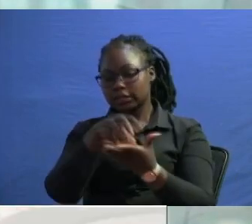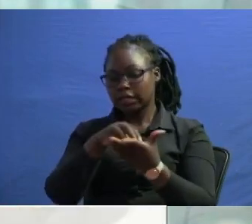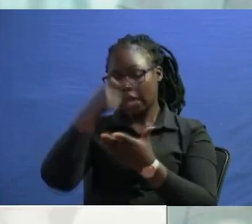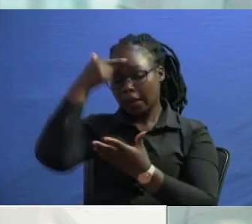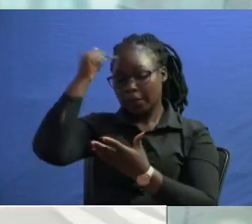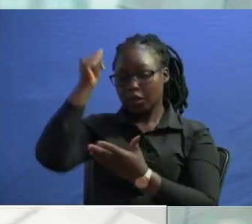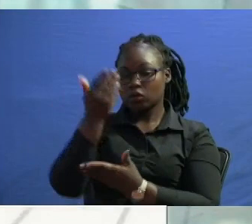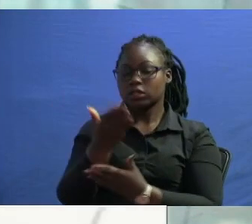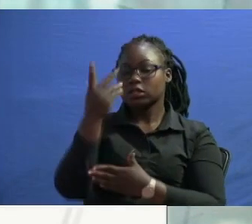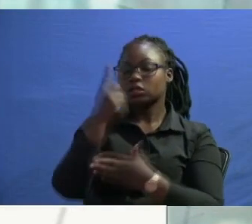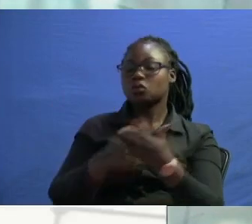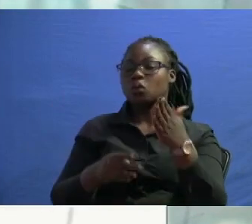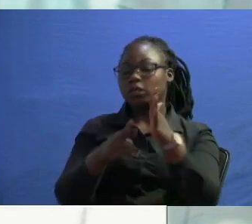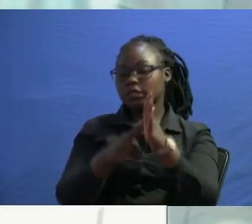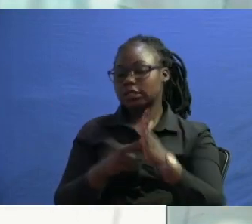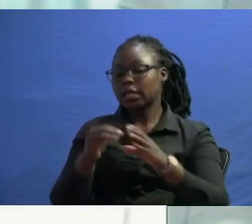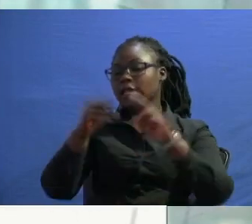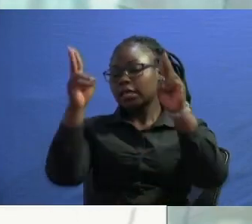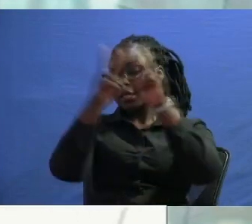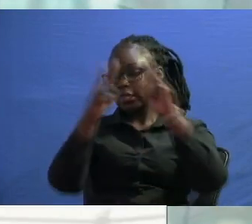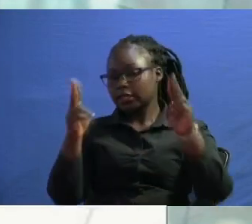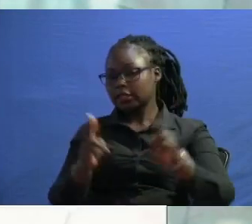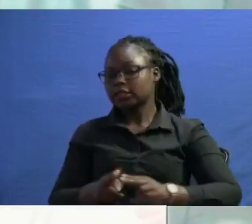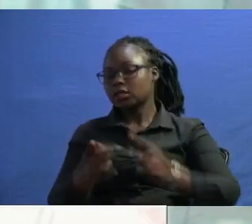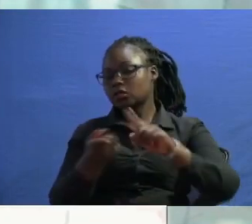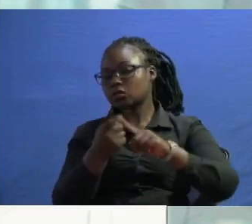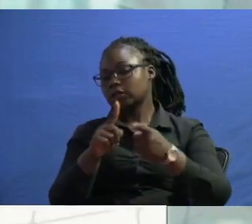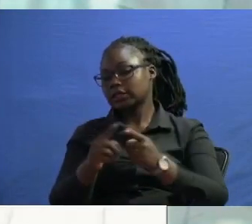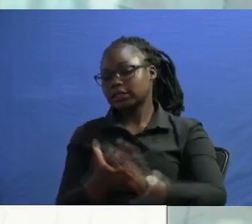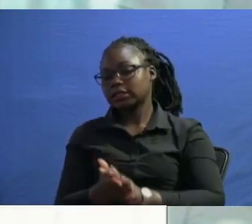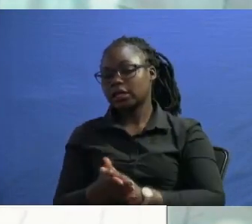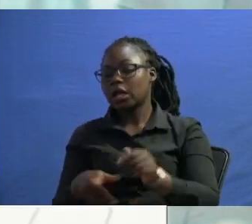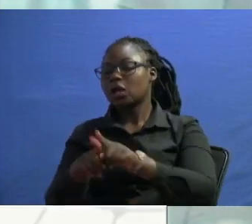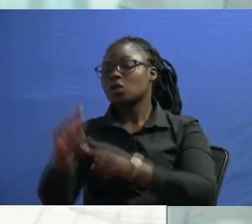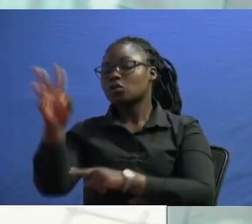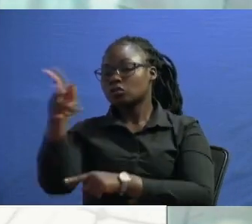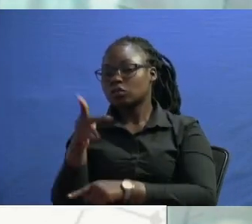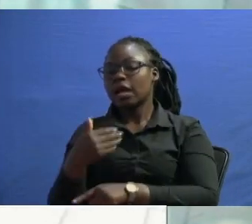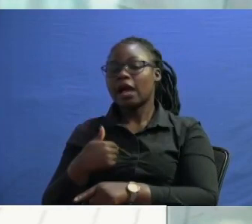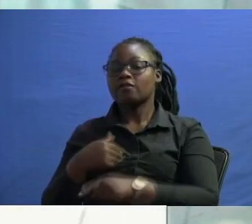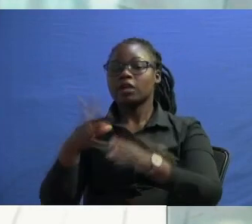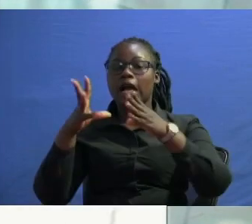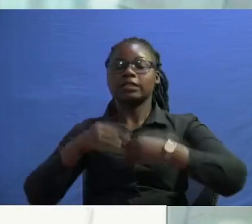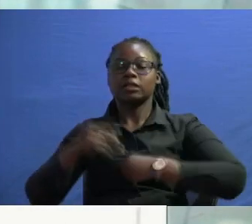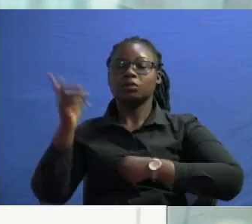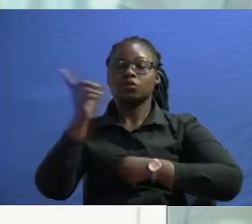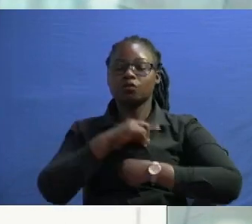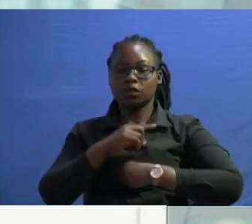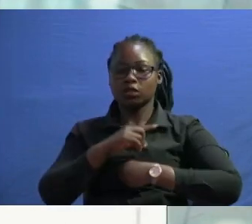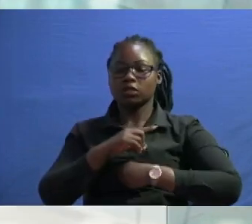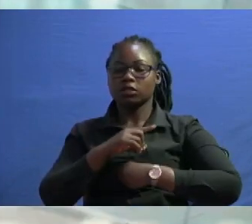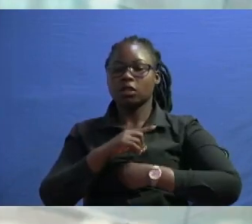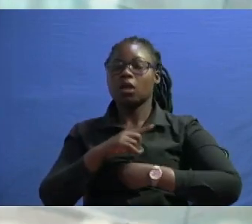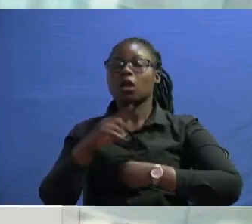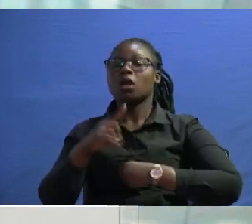uh this is what is required of international uh standards and kenya having accepted to be a